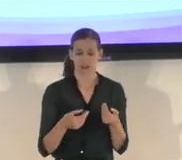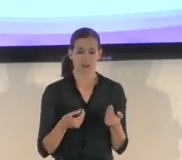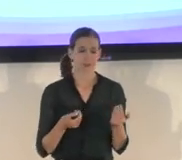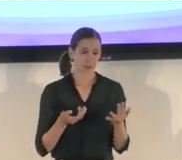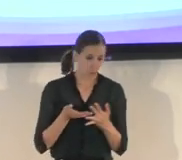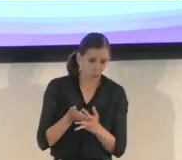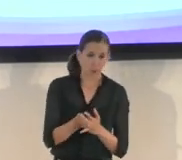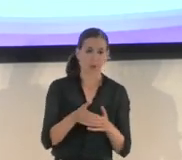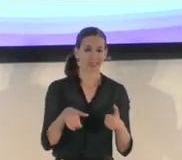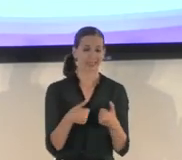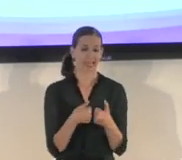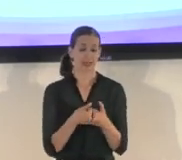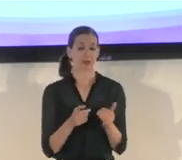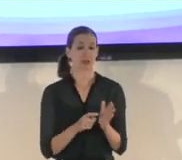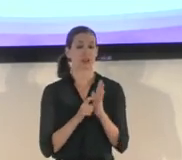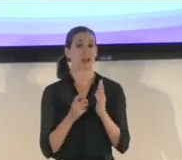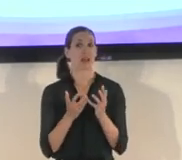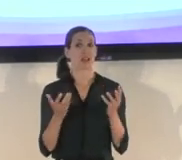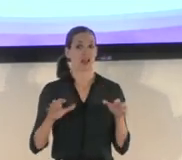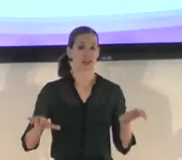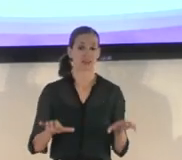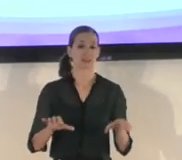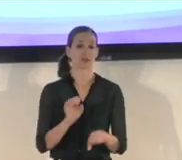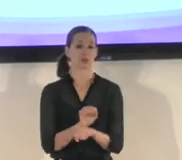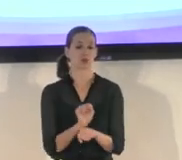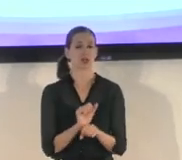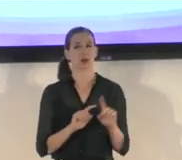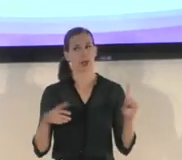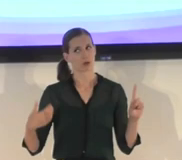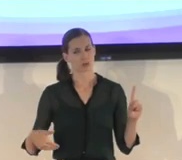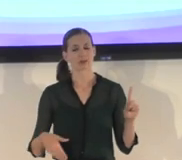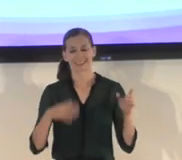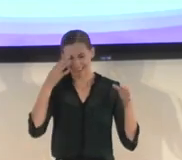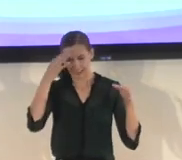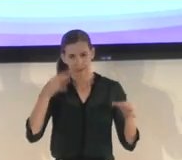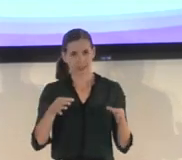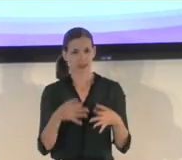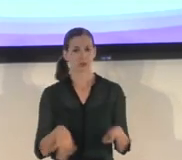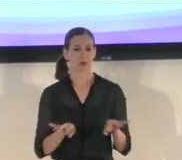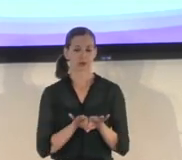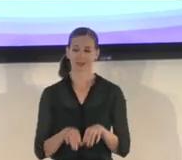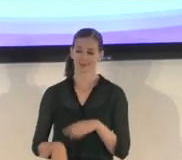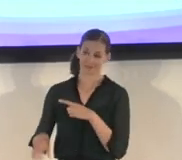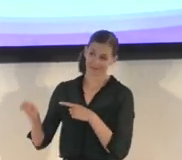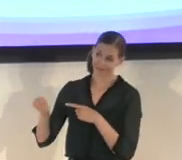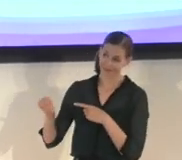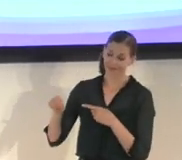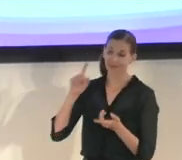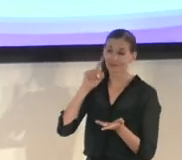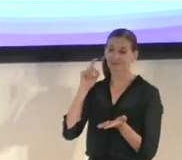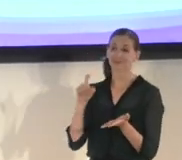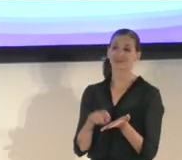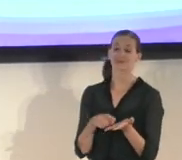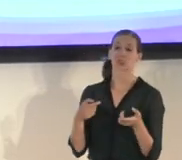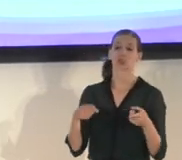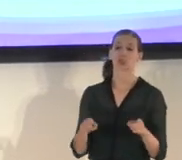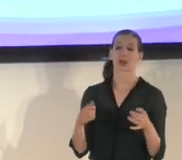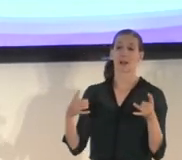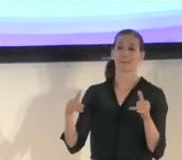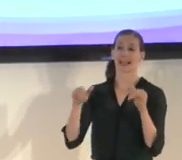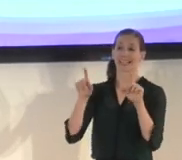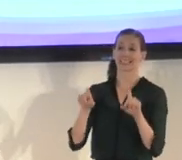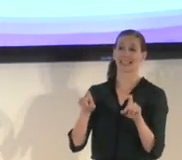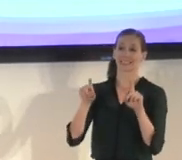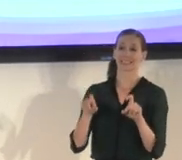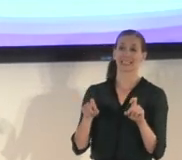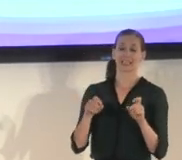a lot of manual work. But I think it's definitely worth it. Yeah, we saw in play testing, people would go near where they should go, like